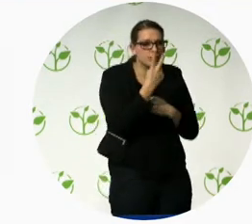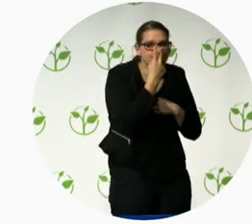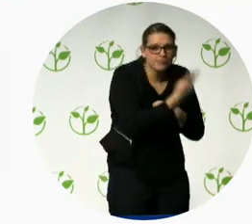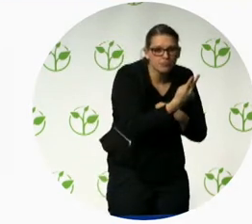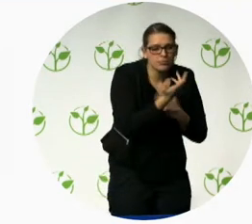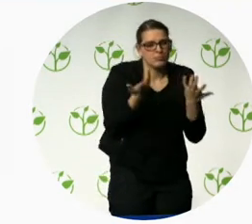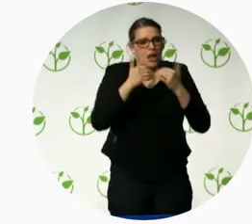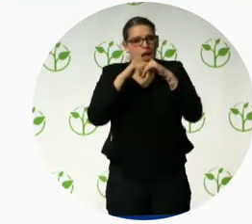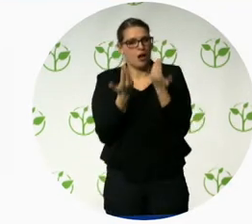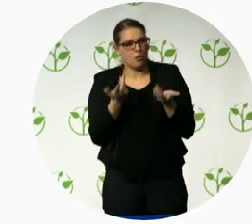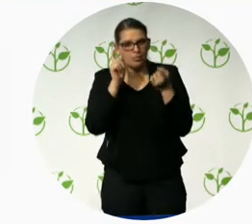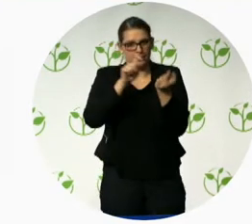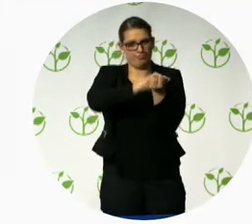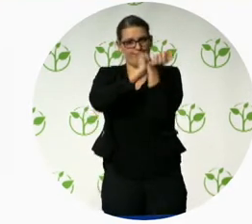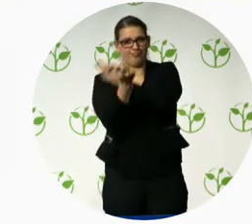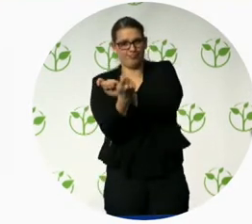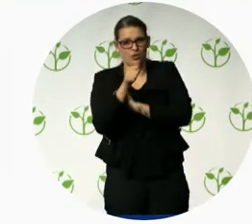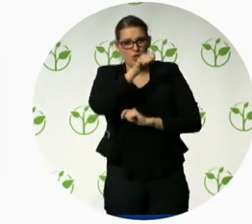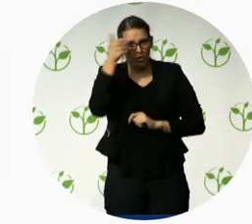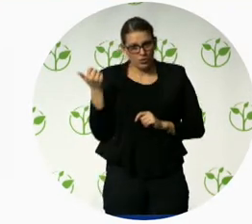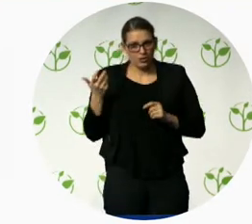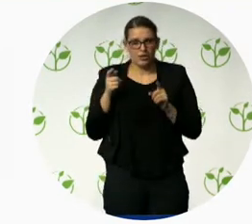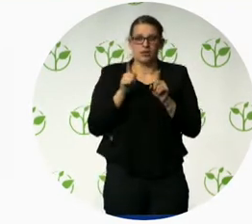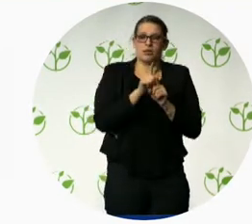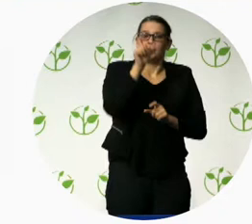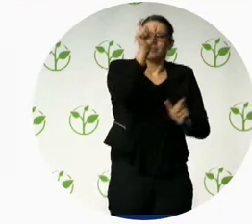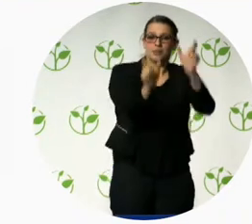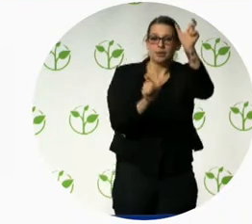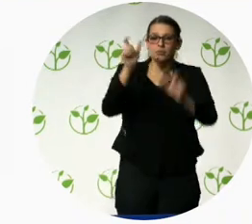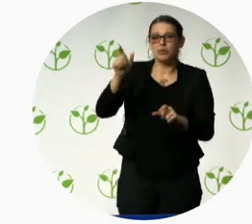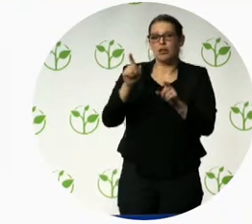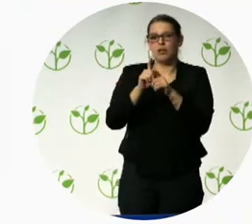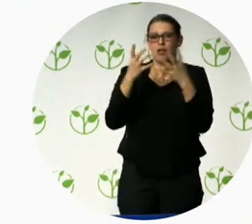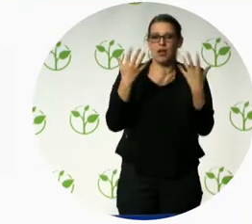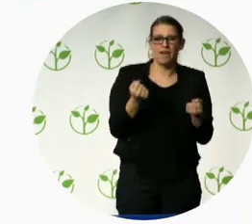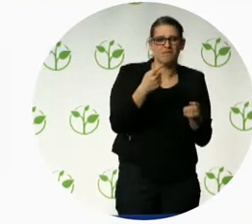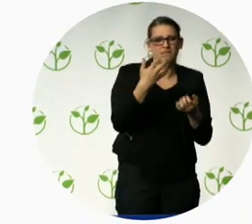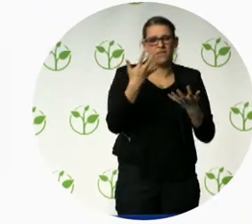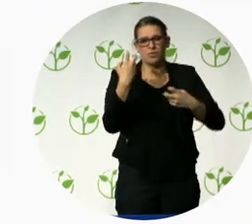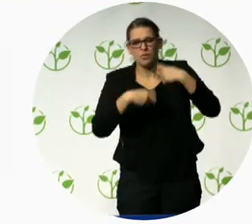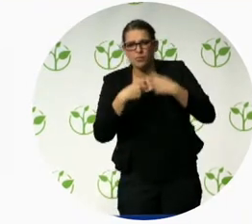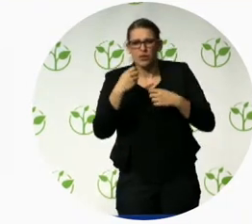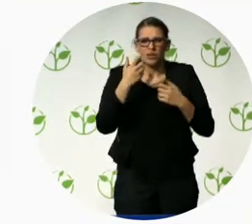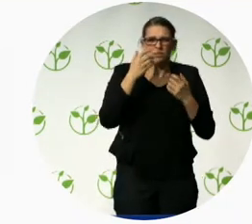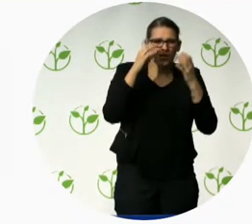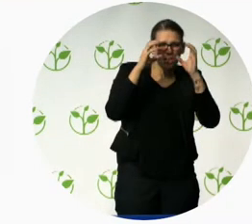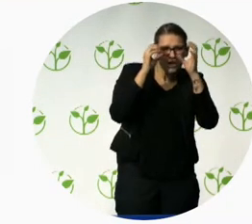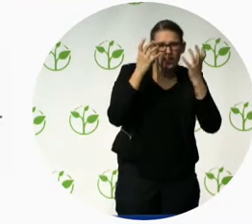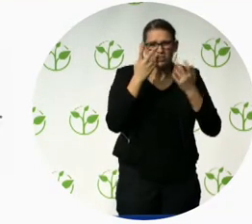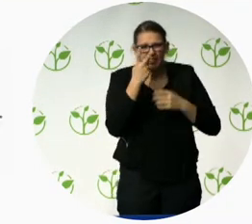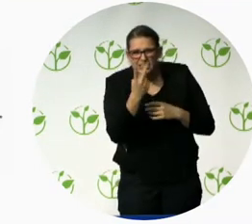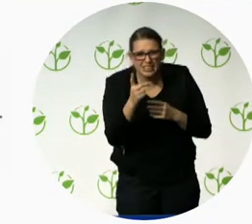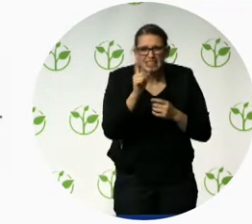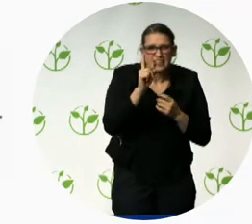temporary disabilities or situational disabilities because the sun is shining on their computer screen. So this really helps me sell the message